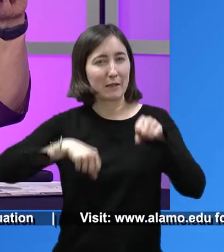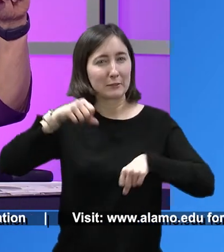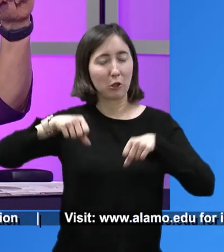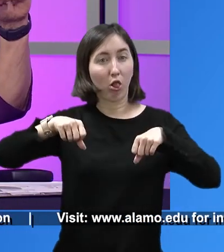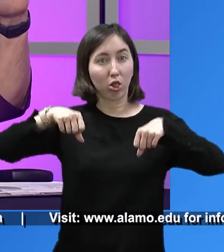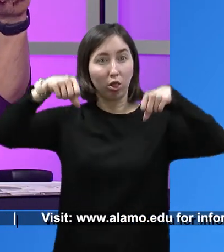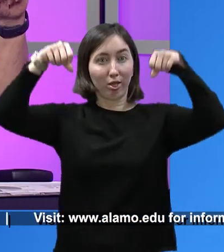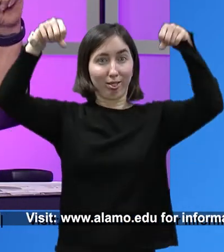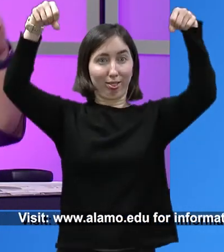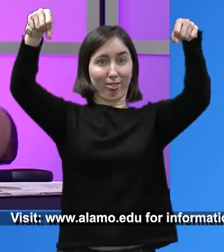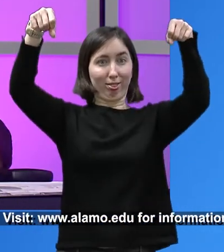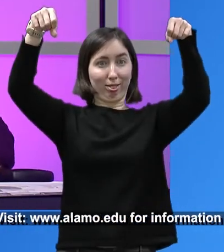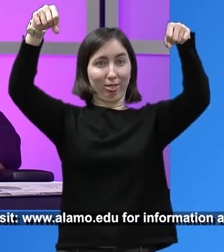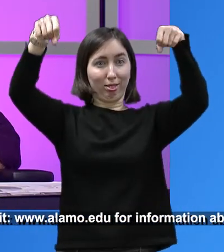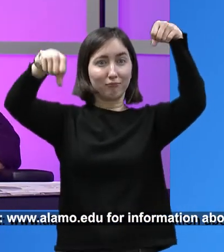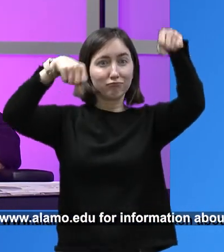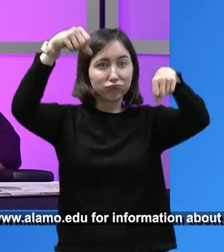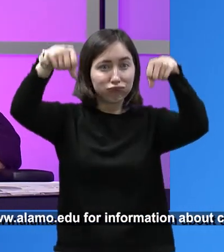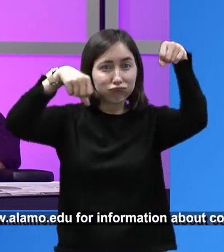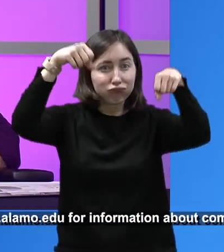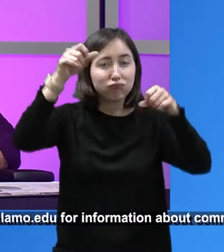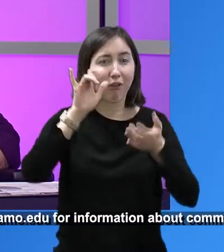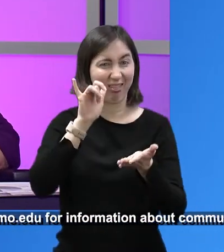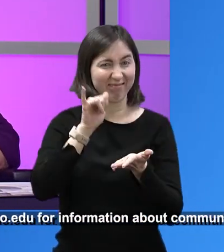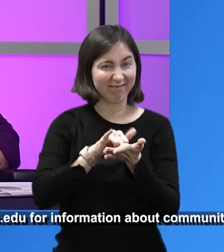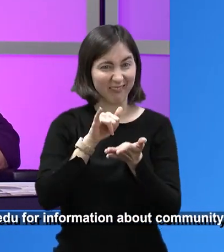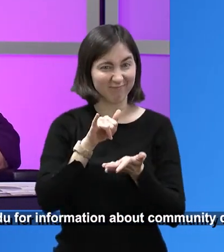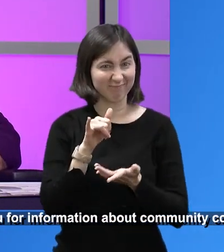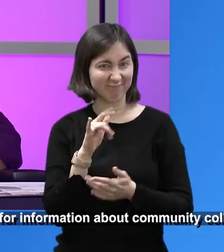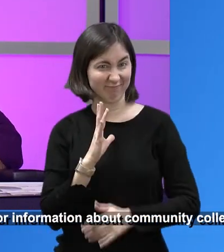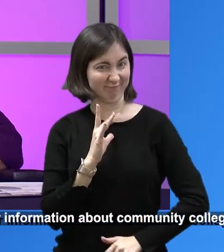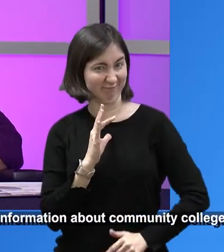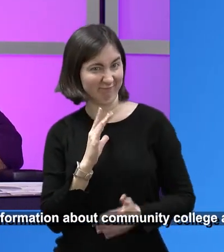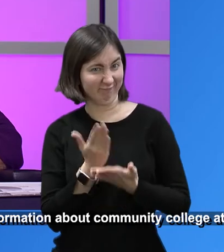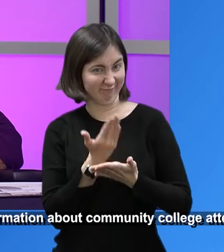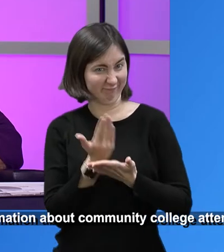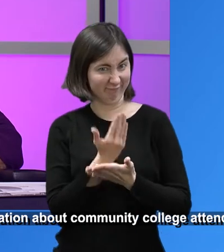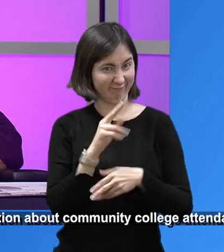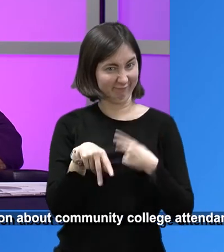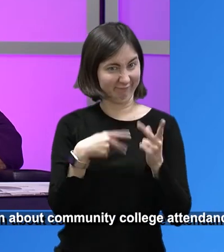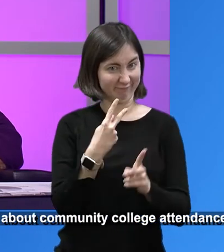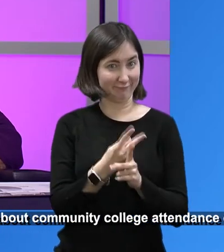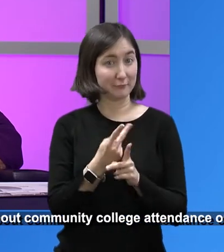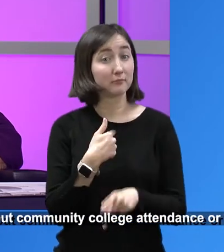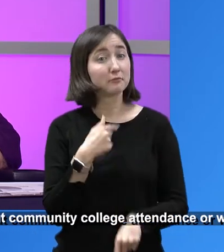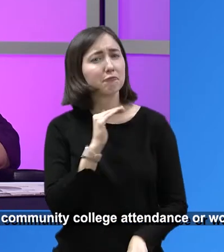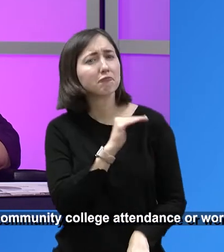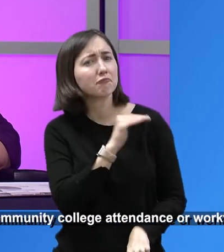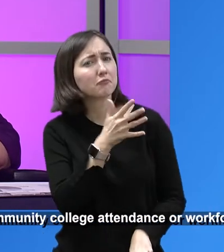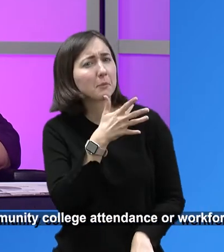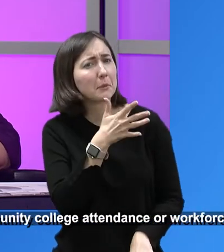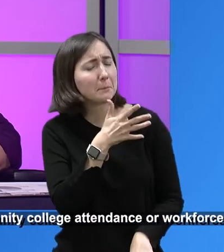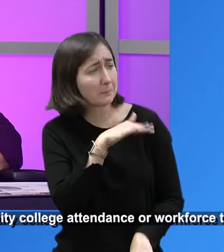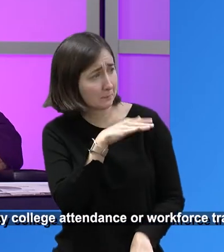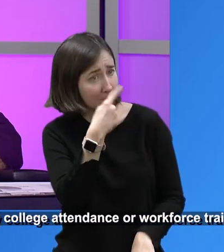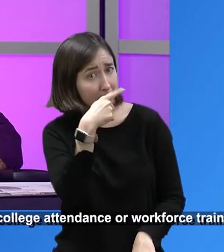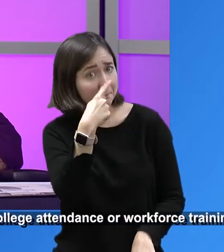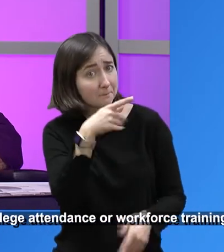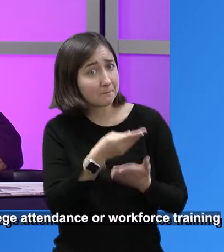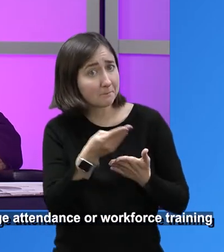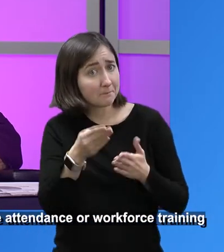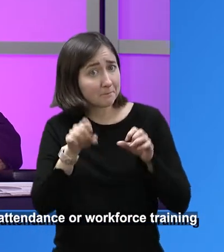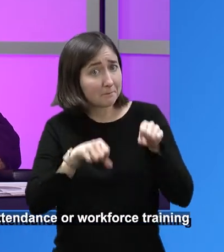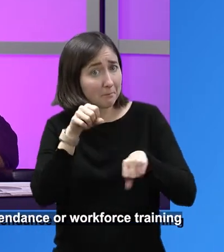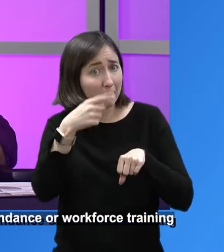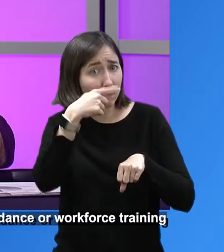you know, the handlebars that were high. And man, I really wanted that bike. And so I said to my mom, Mom, will you buy me that bike? And she says,